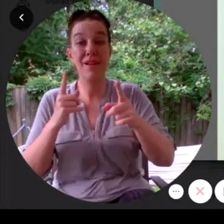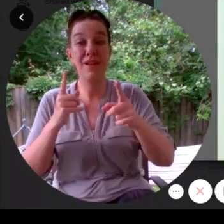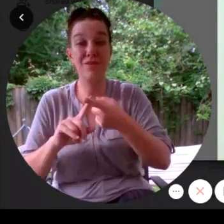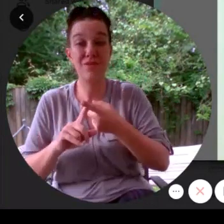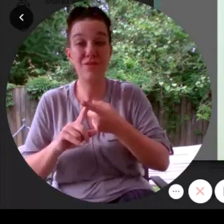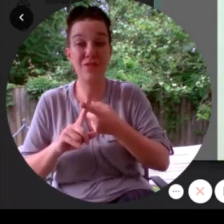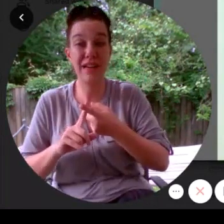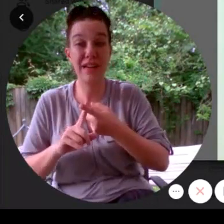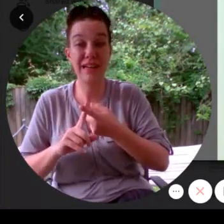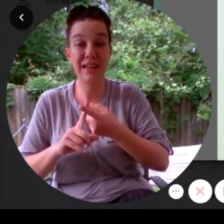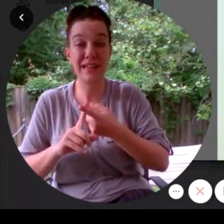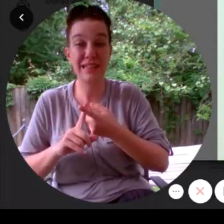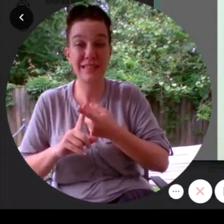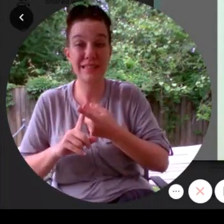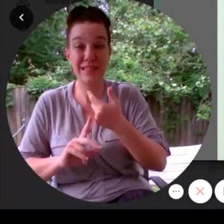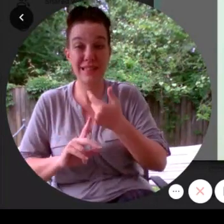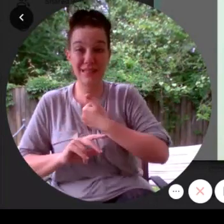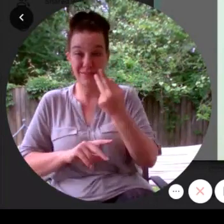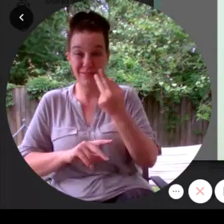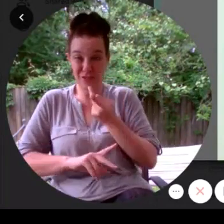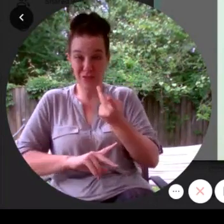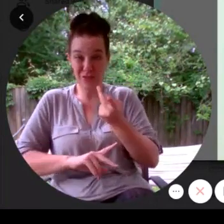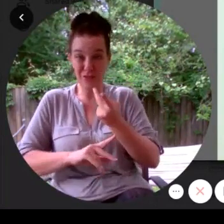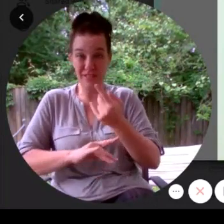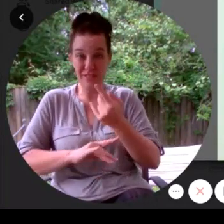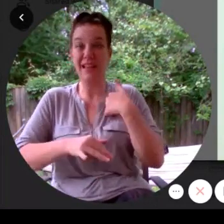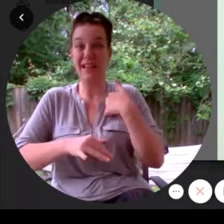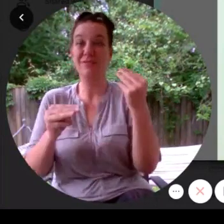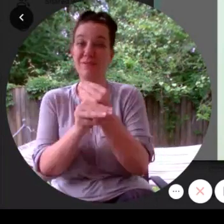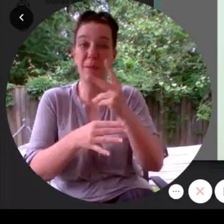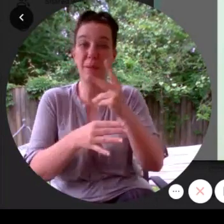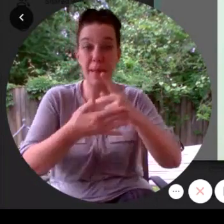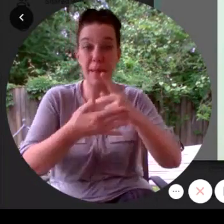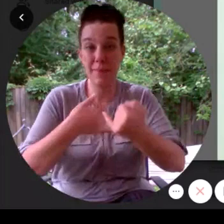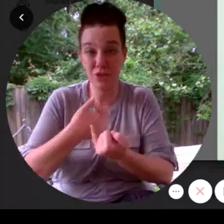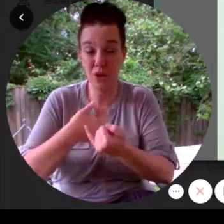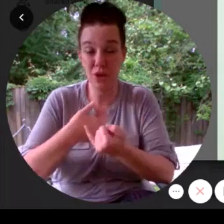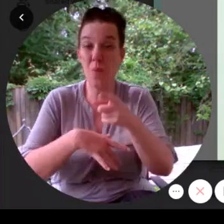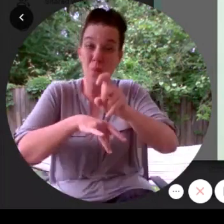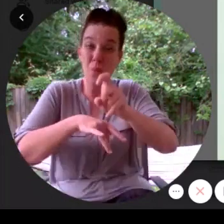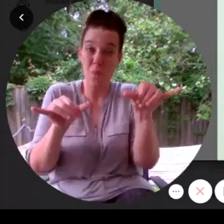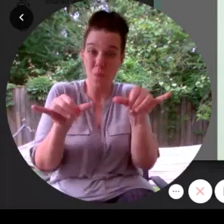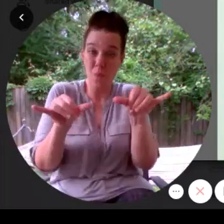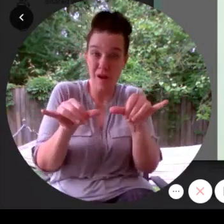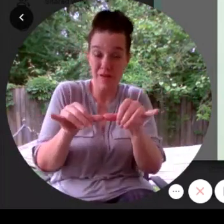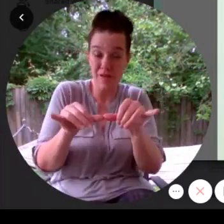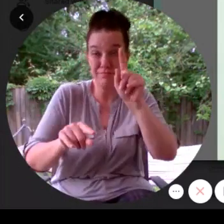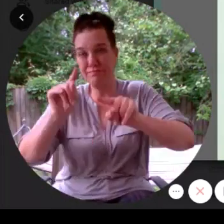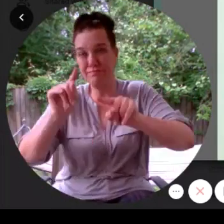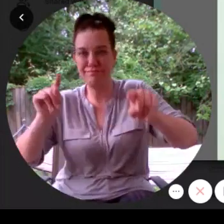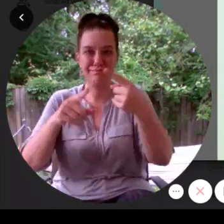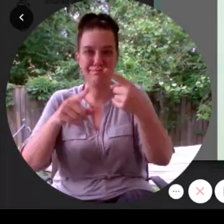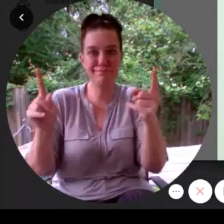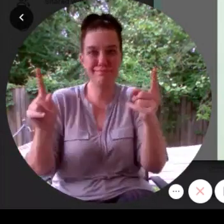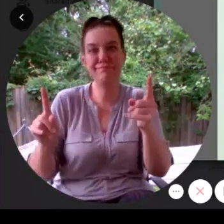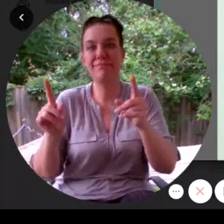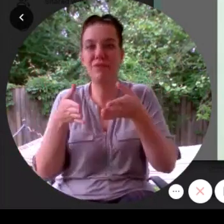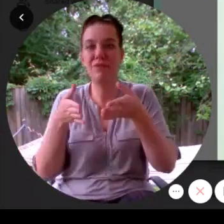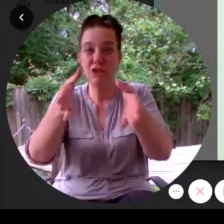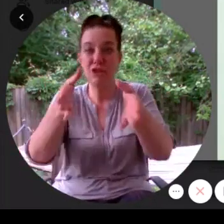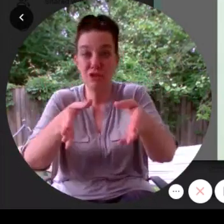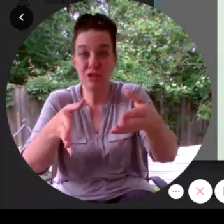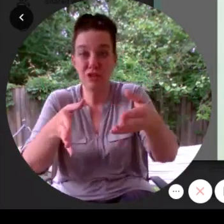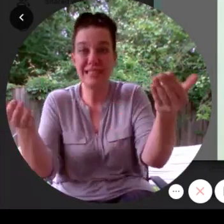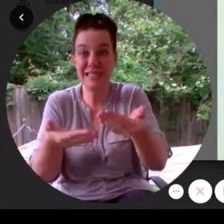are doing a math project where we have to measure various streets in Yawnee